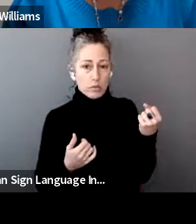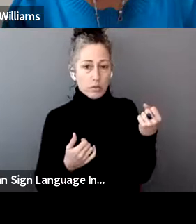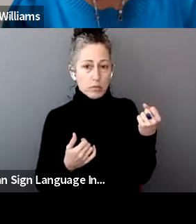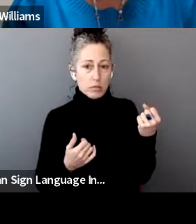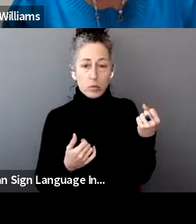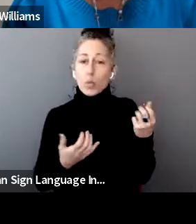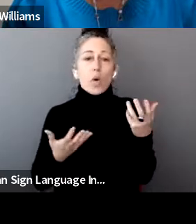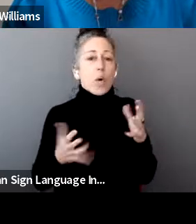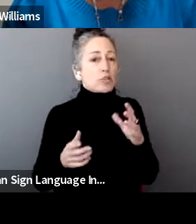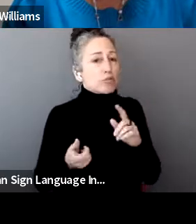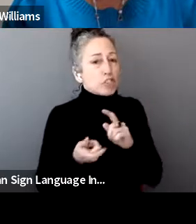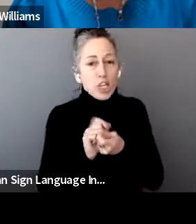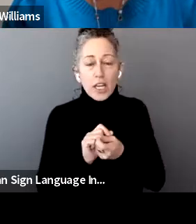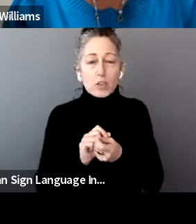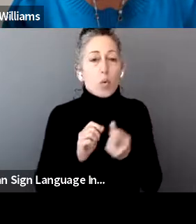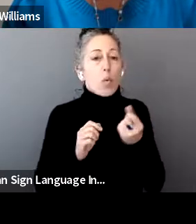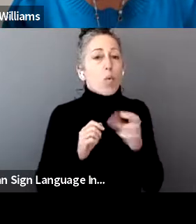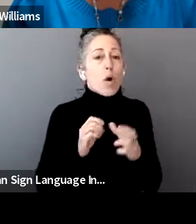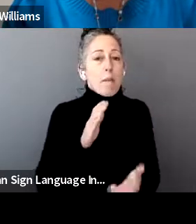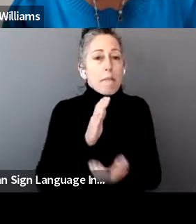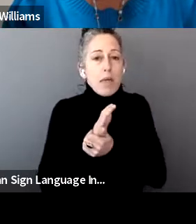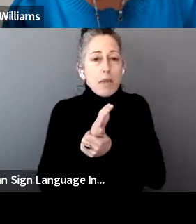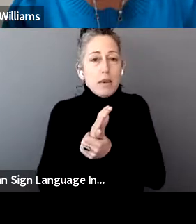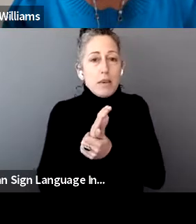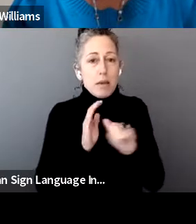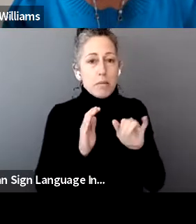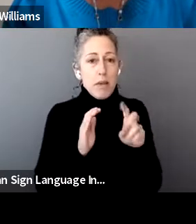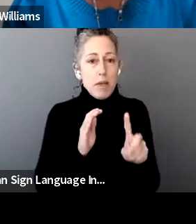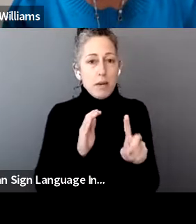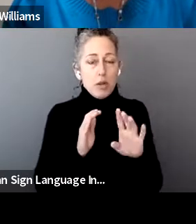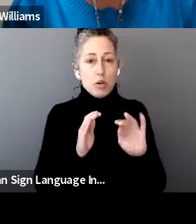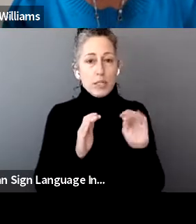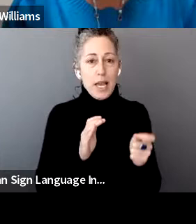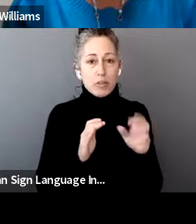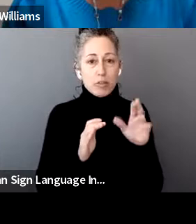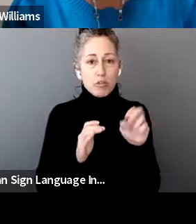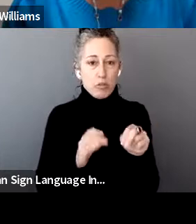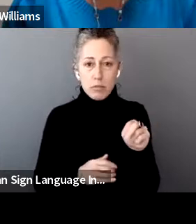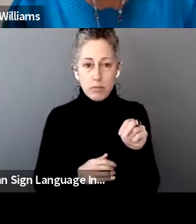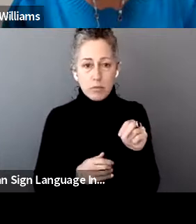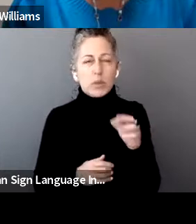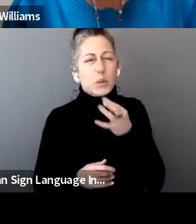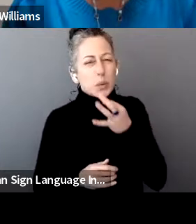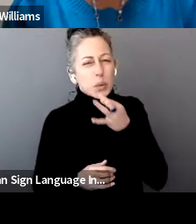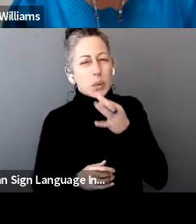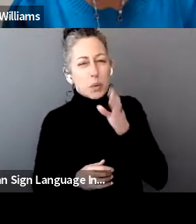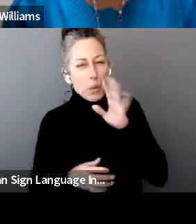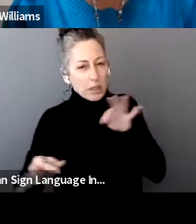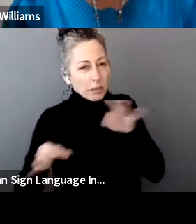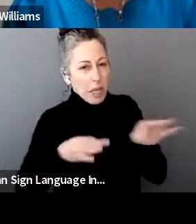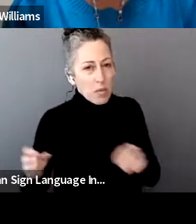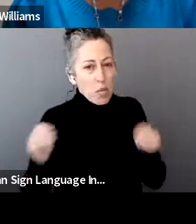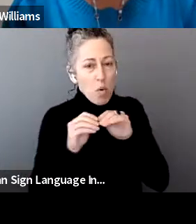amend those tax returns. We'll have more information on that that will be coming soon. But we're urging taxpayers